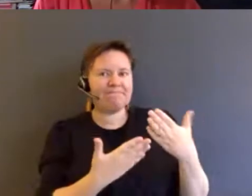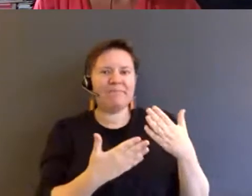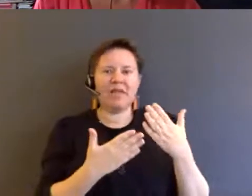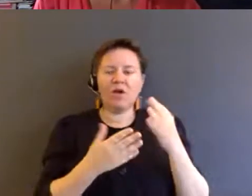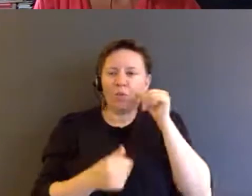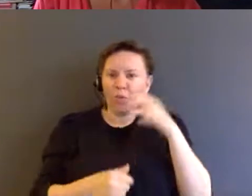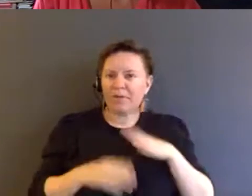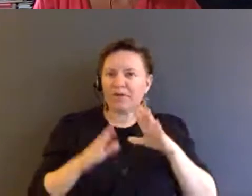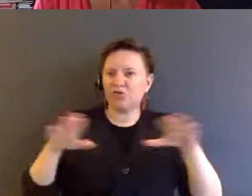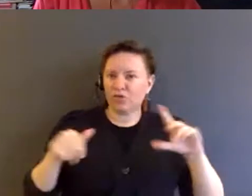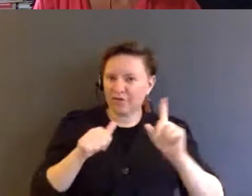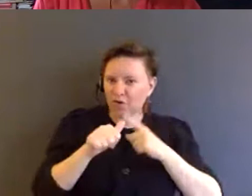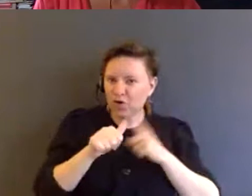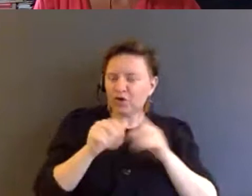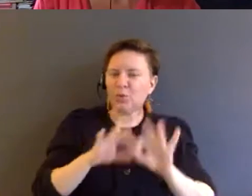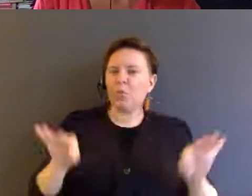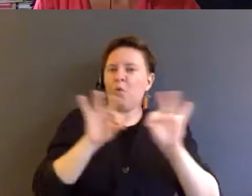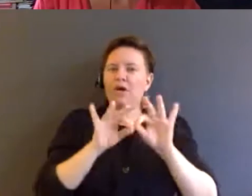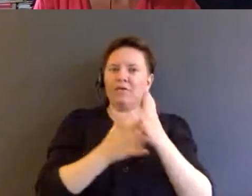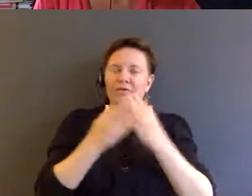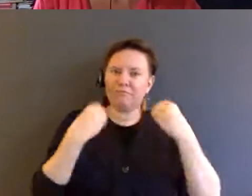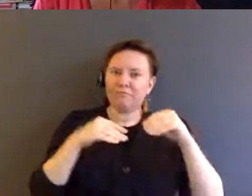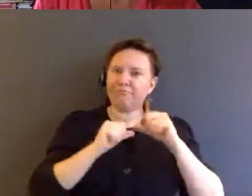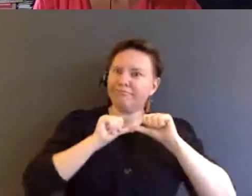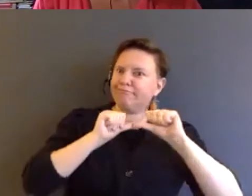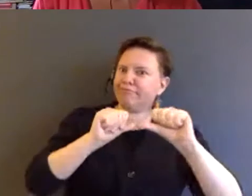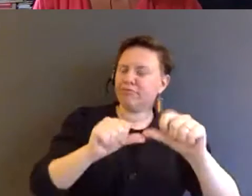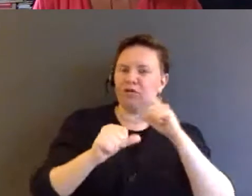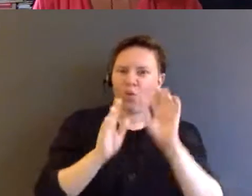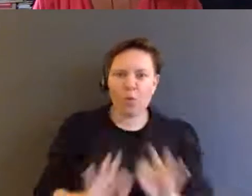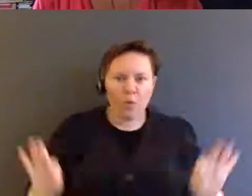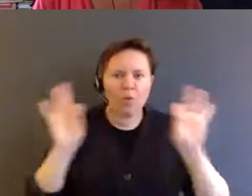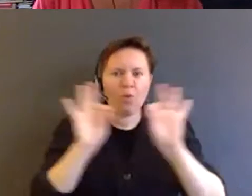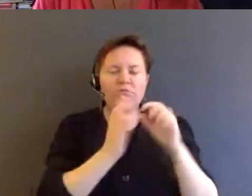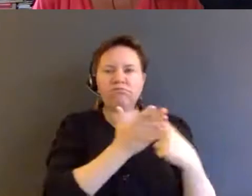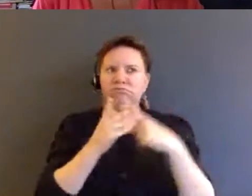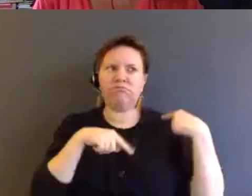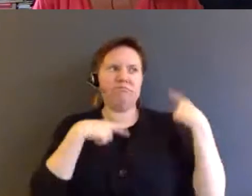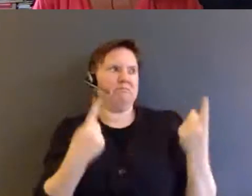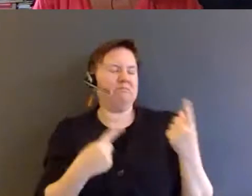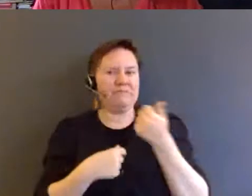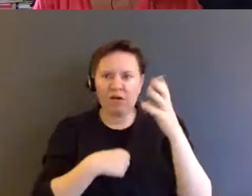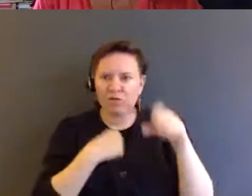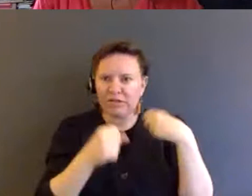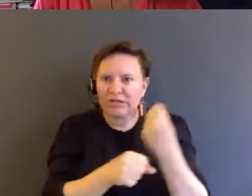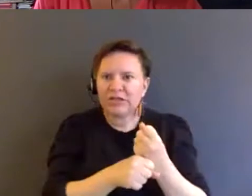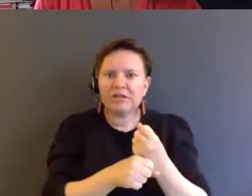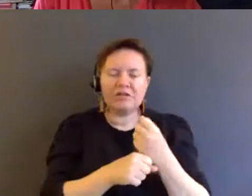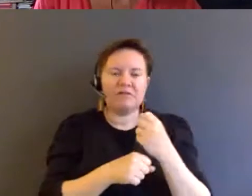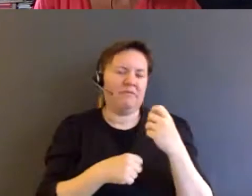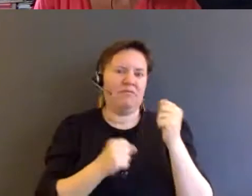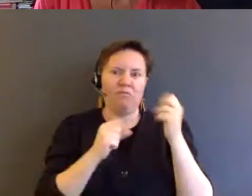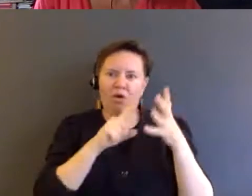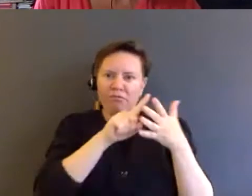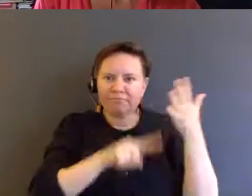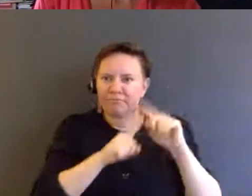in the city for pushing for radical conversations over the last several decades and just all the other collectives and